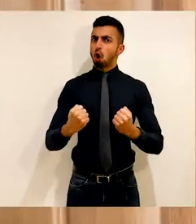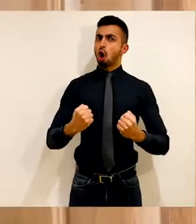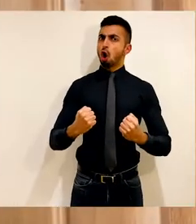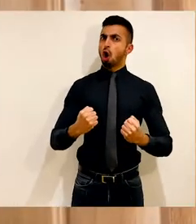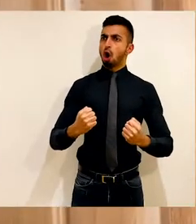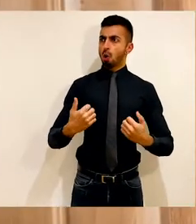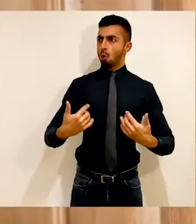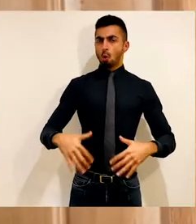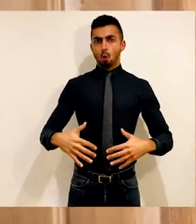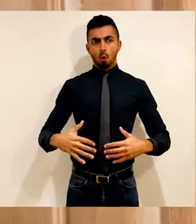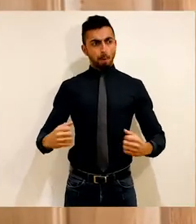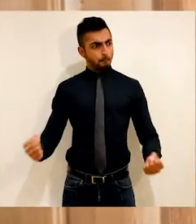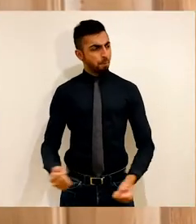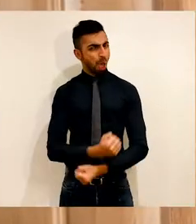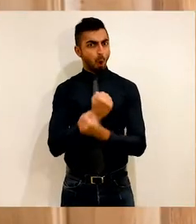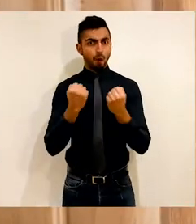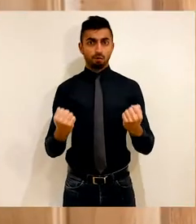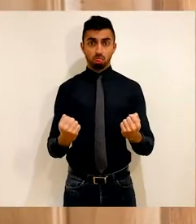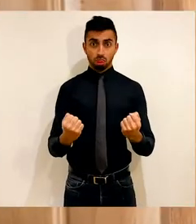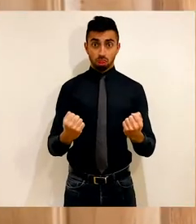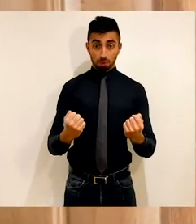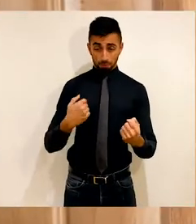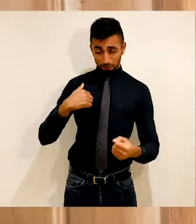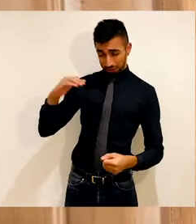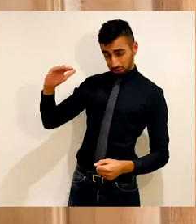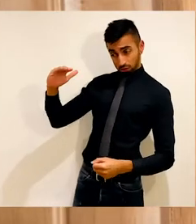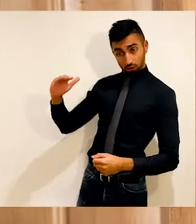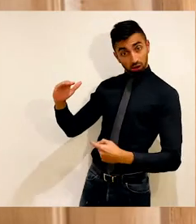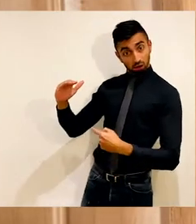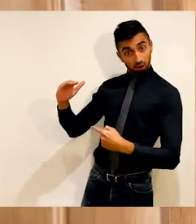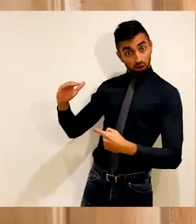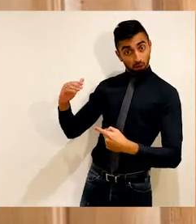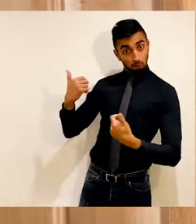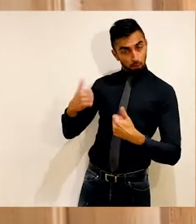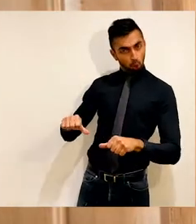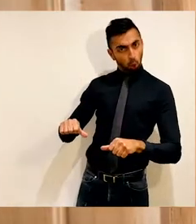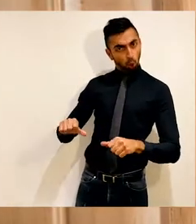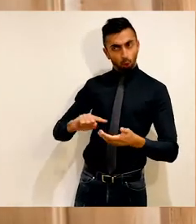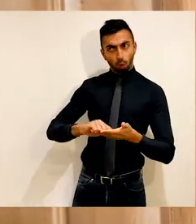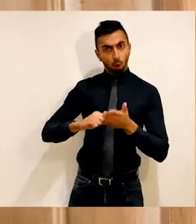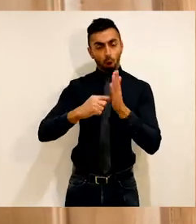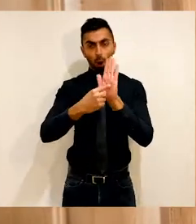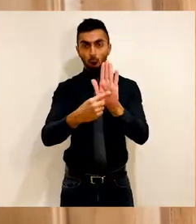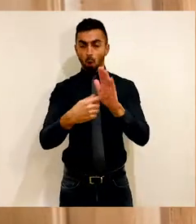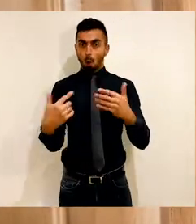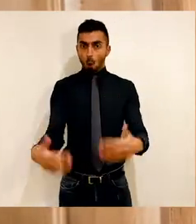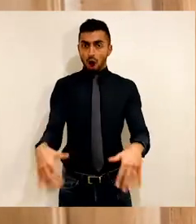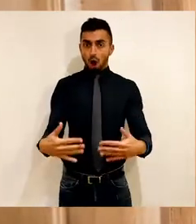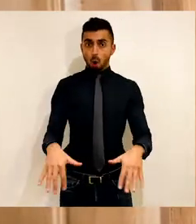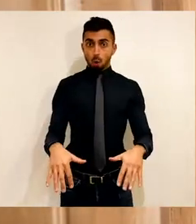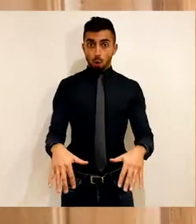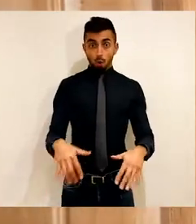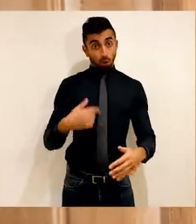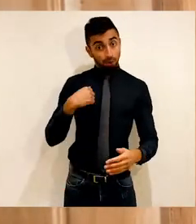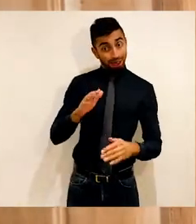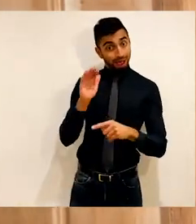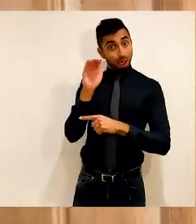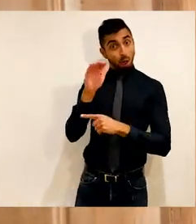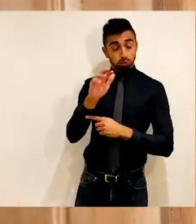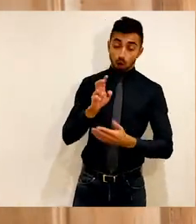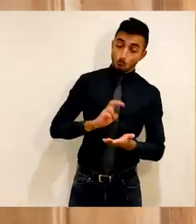A new narrative for a body like mine. Walking past the newsstands and seeing that cover.